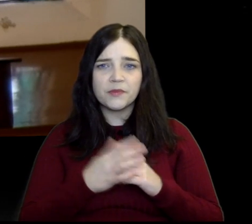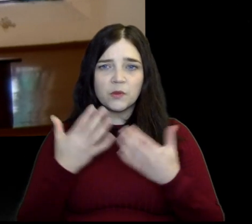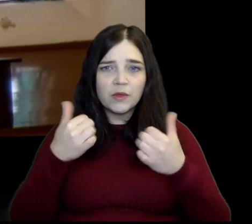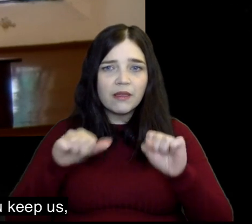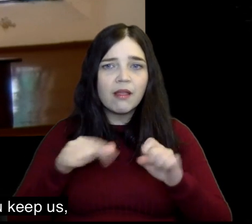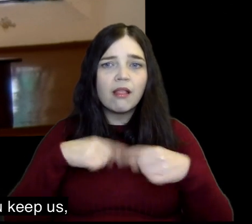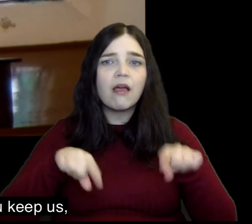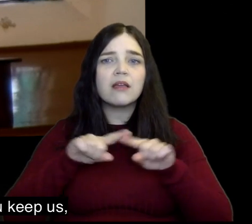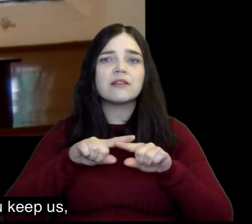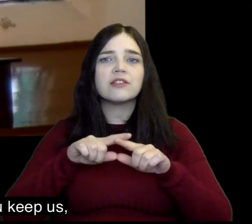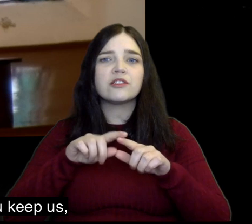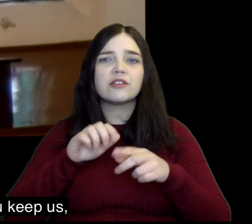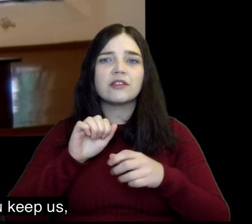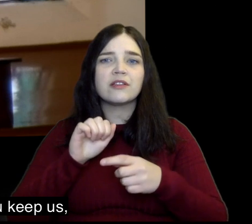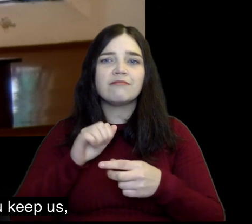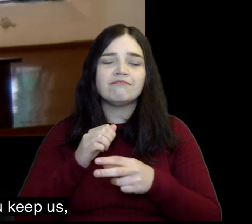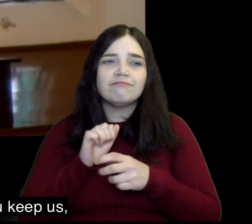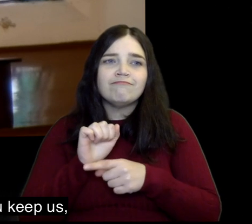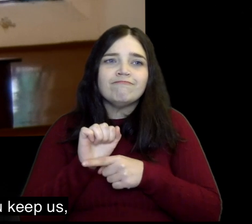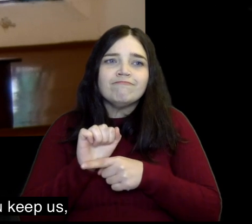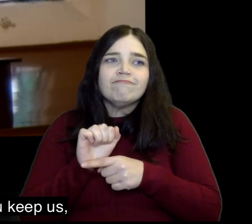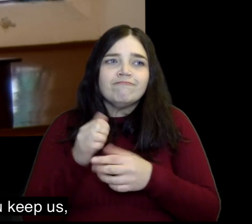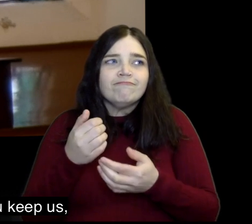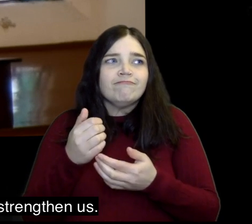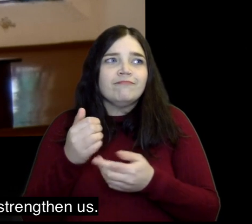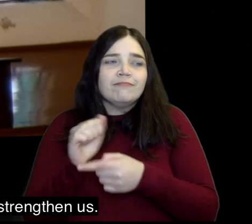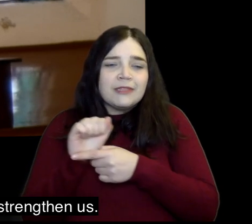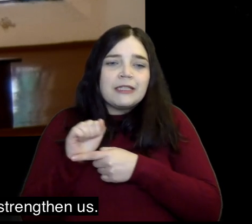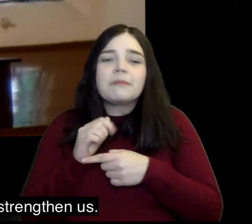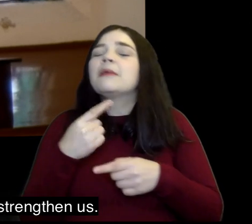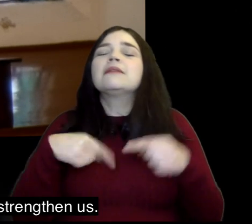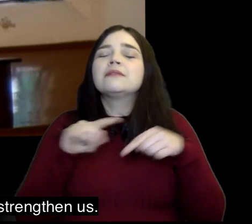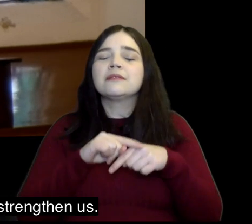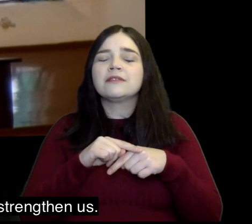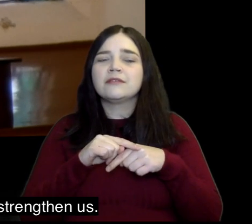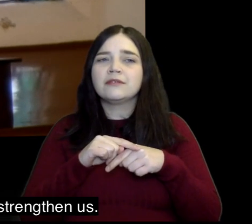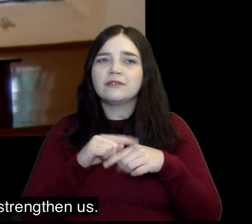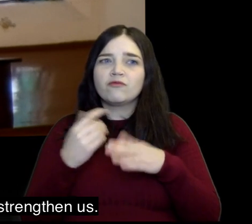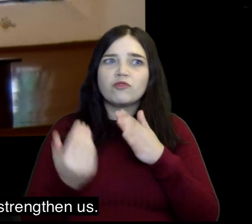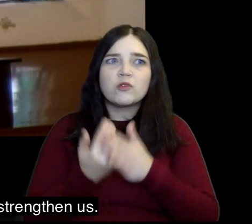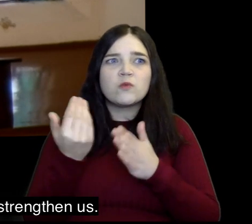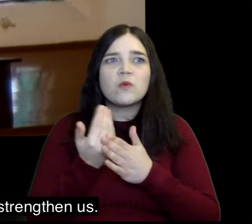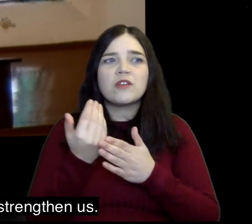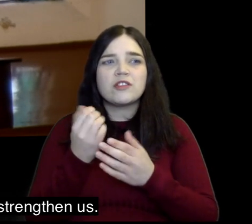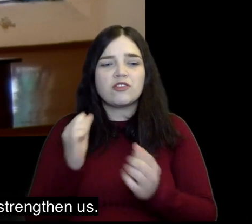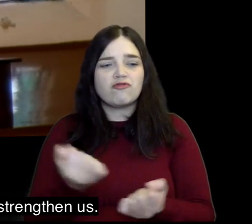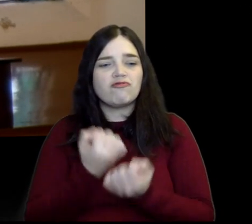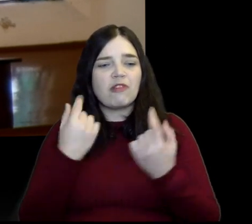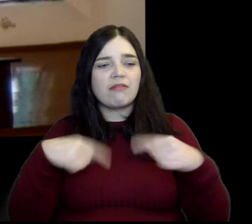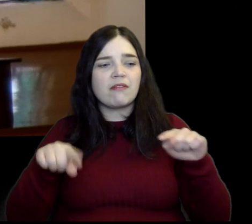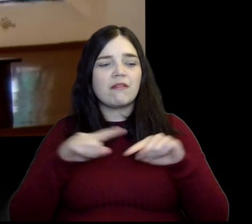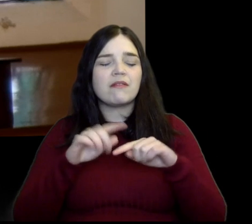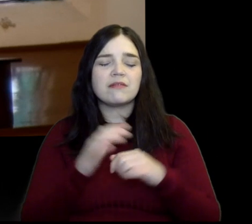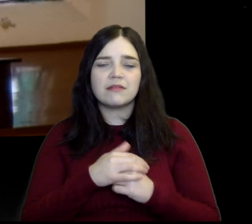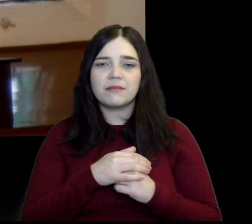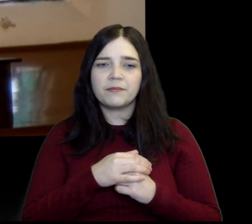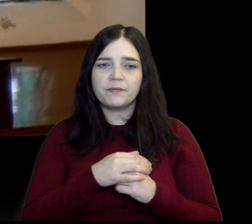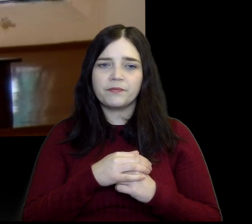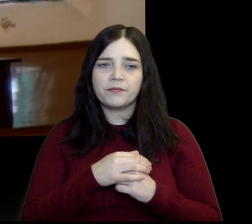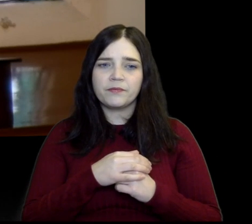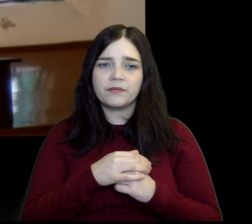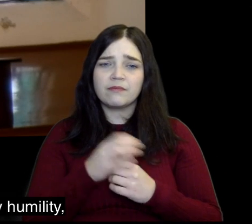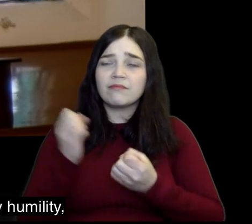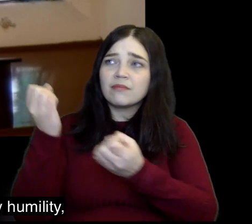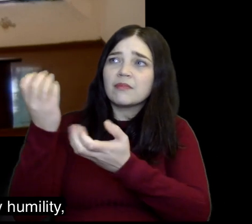you forgive us you heal us and you keep us you restore us and you